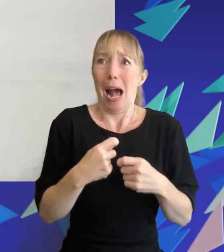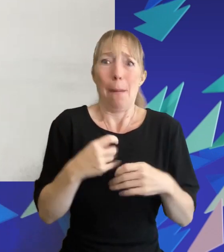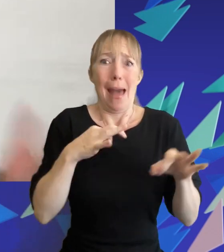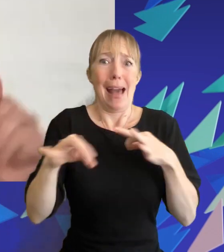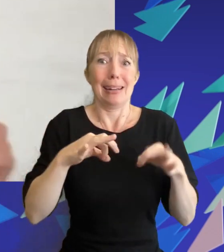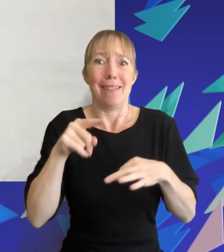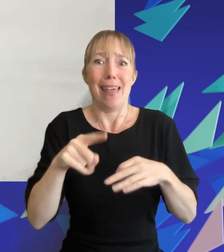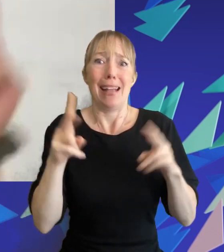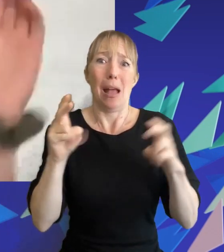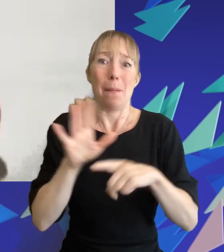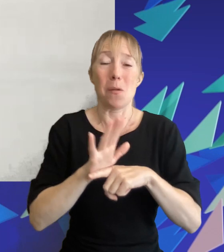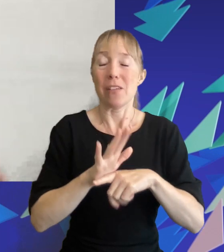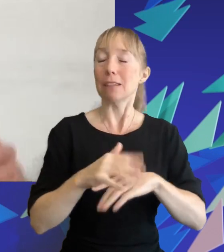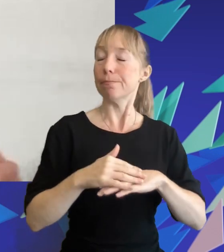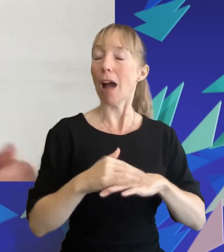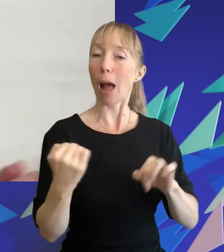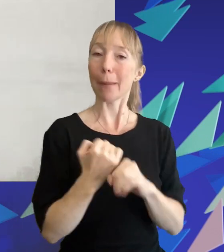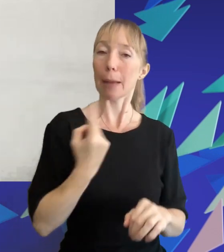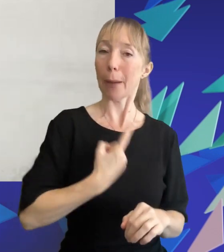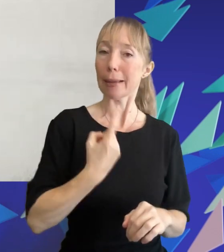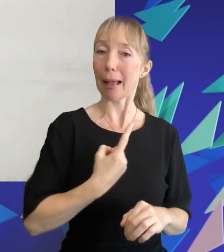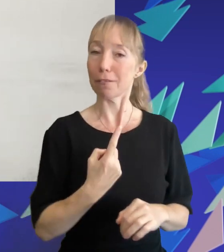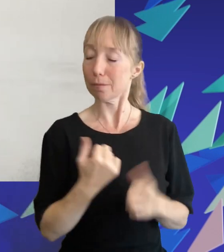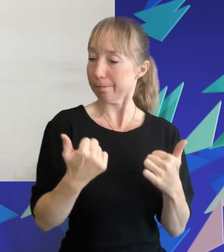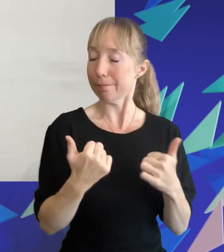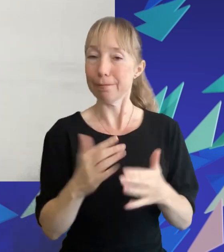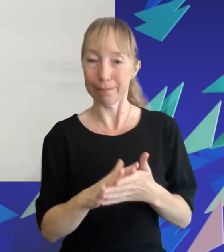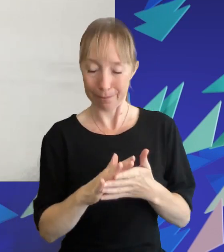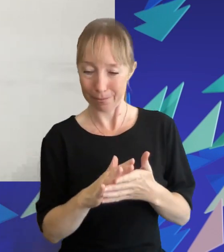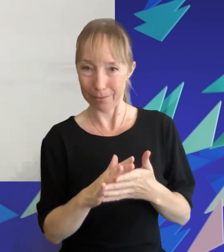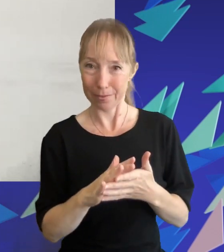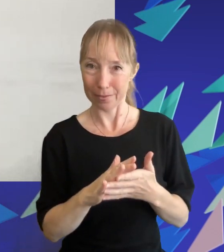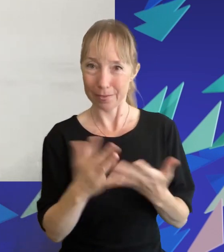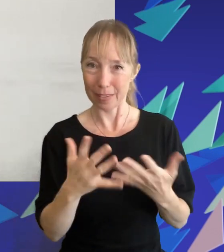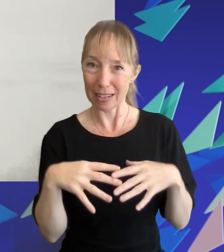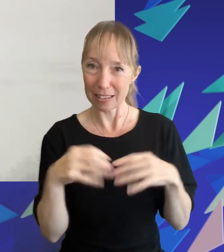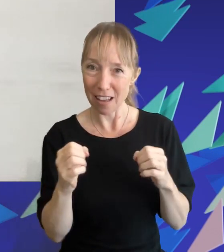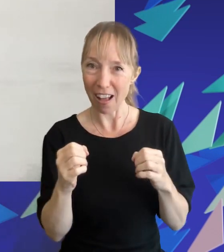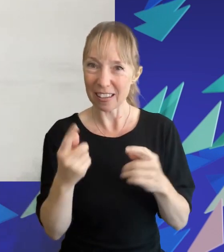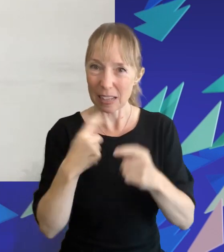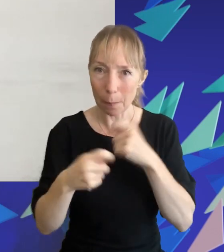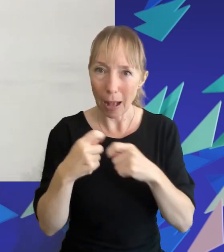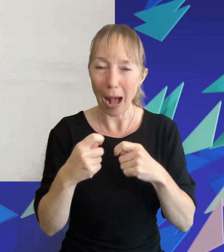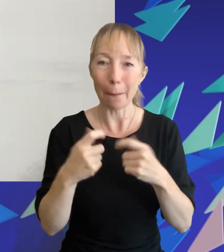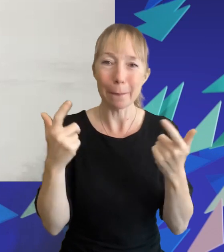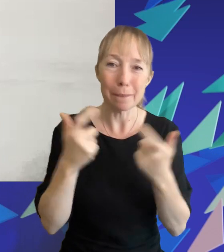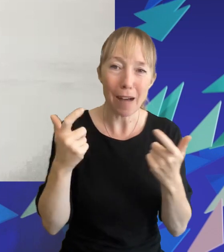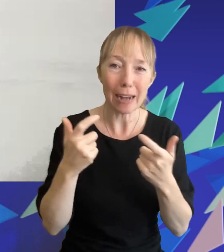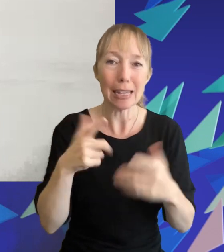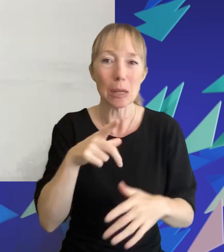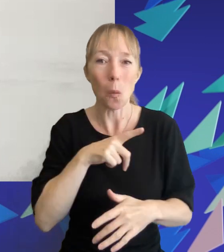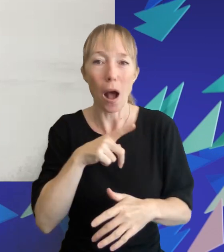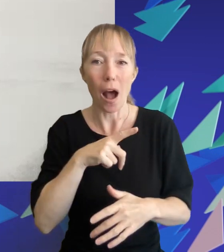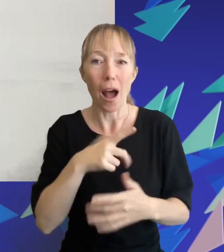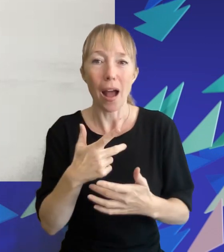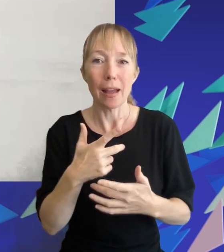that i was just like you know what i'm gonna make it myself and it actually started um to become comedic because i was like